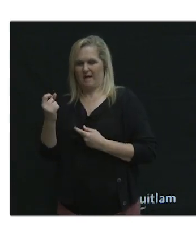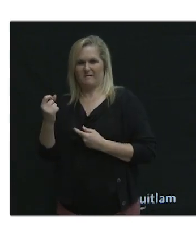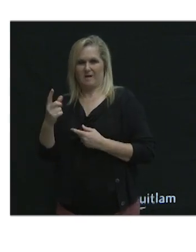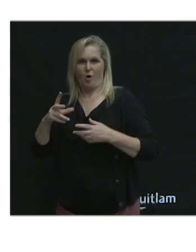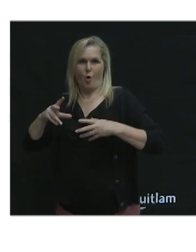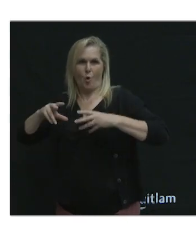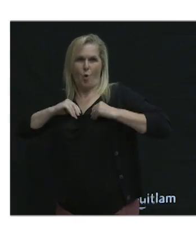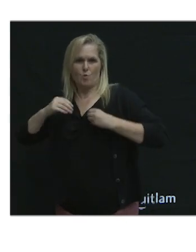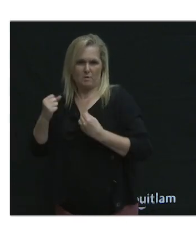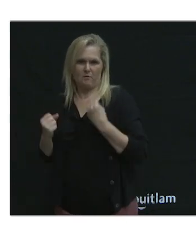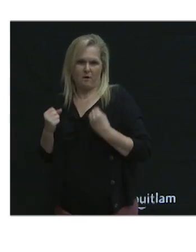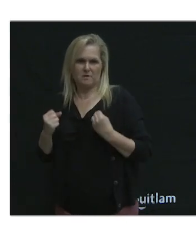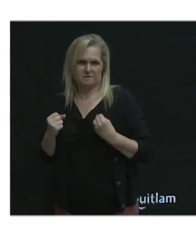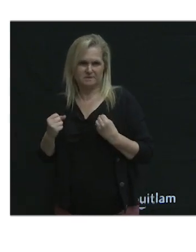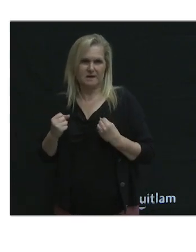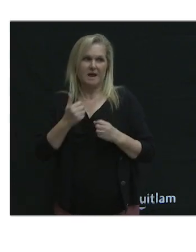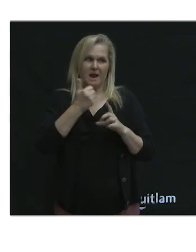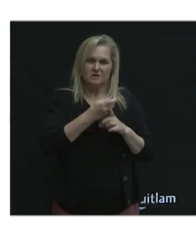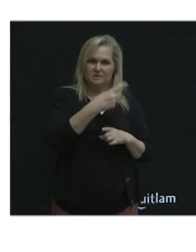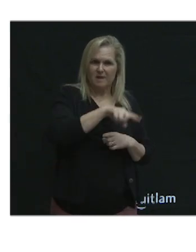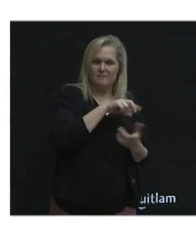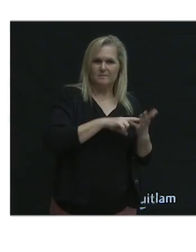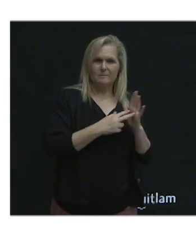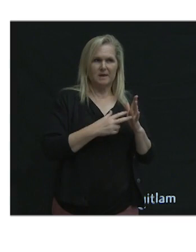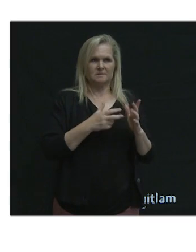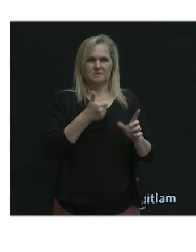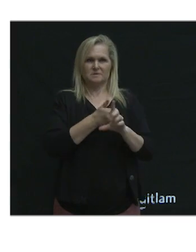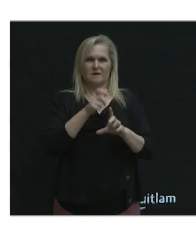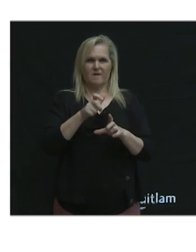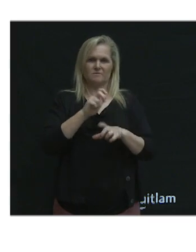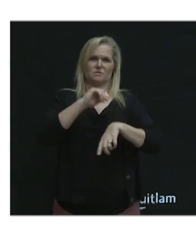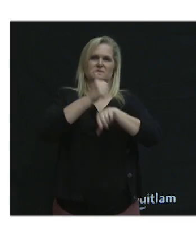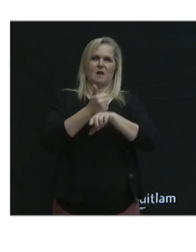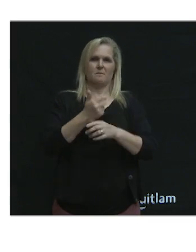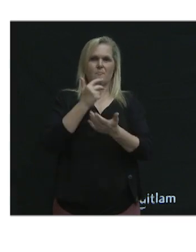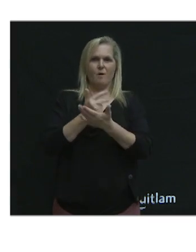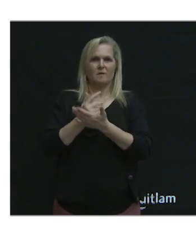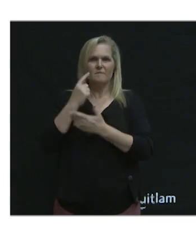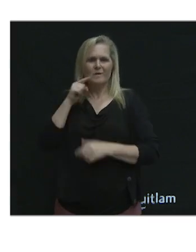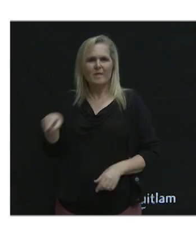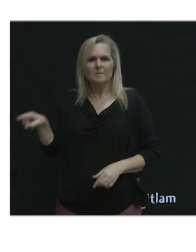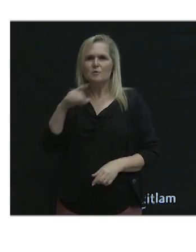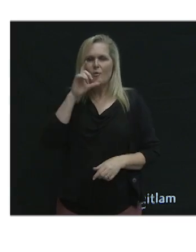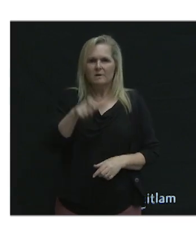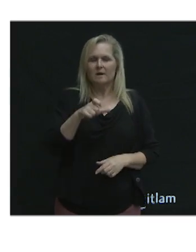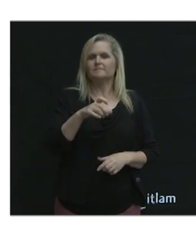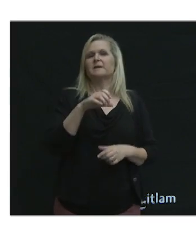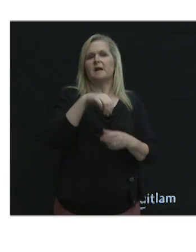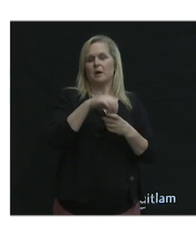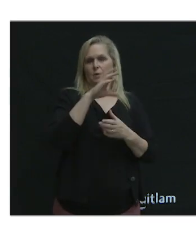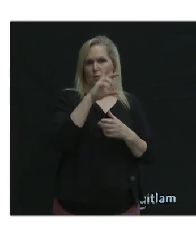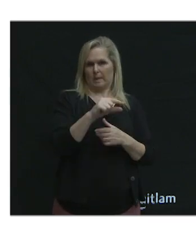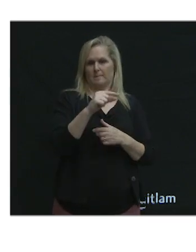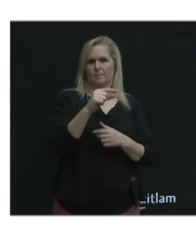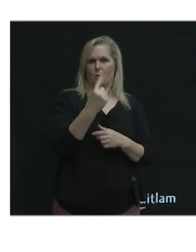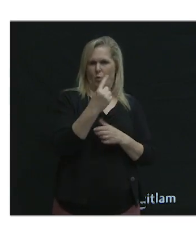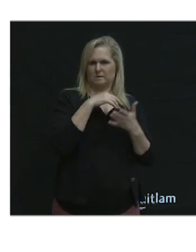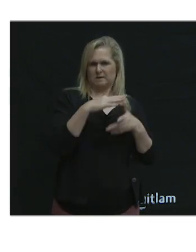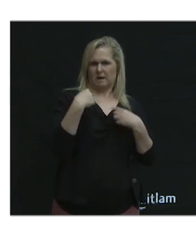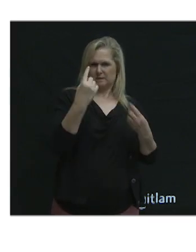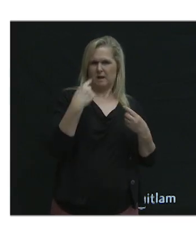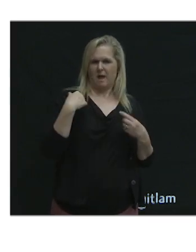Each one of them, so that also means you don't need to build parking for all of these vehicles. In Coquitlam there has been a study that one